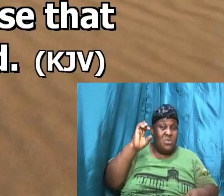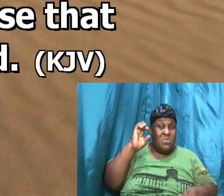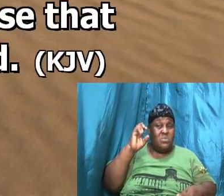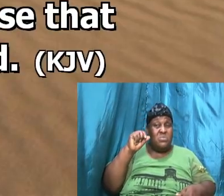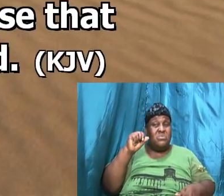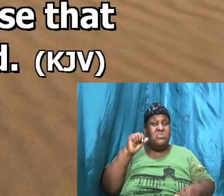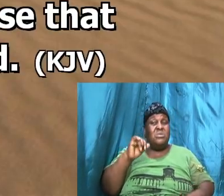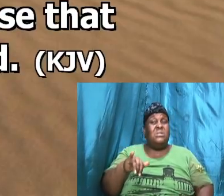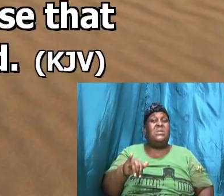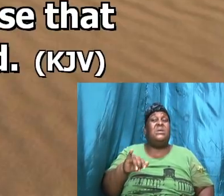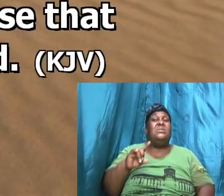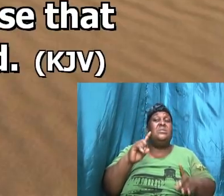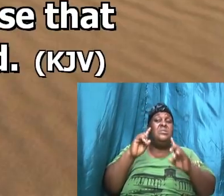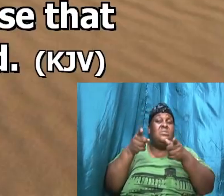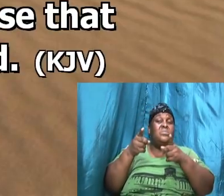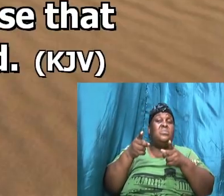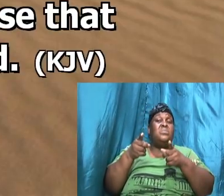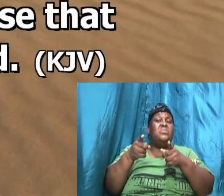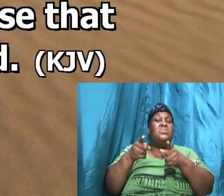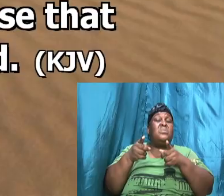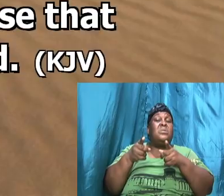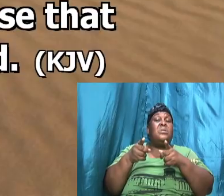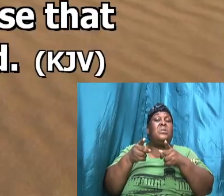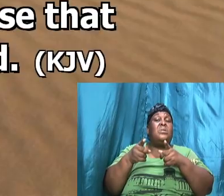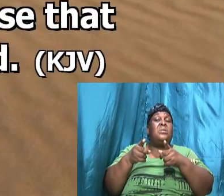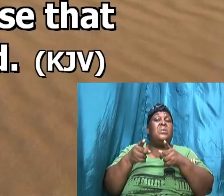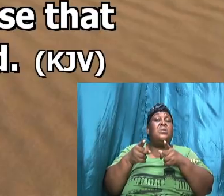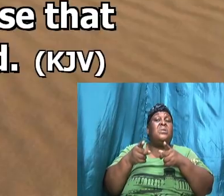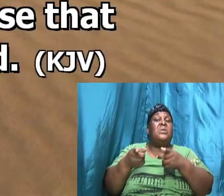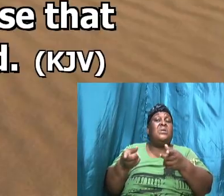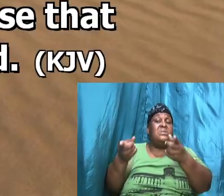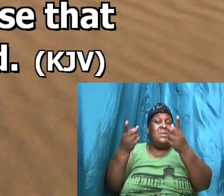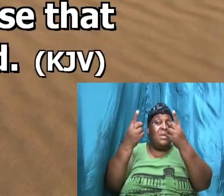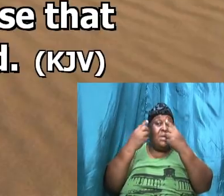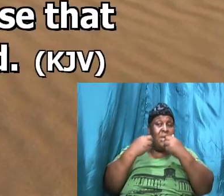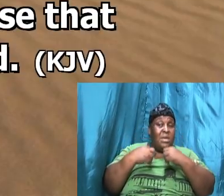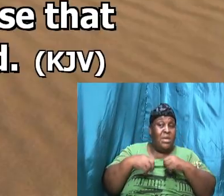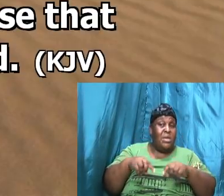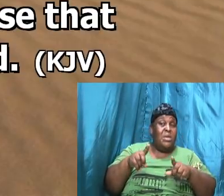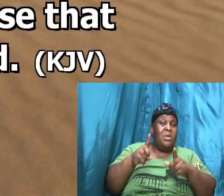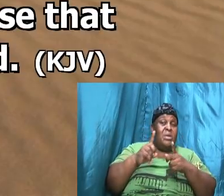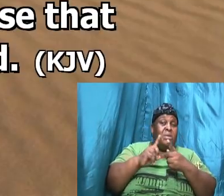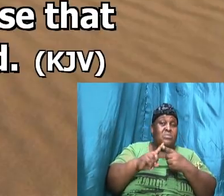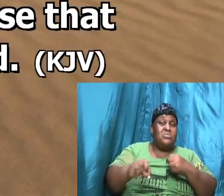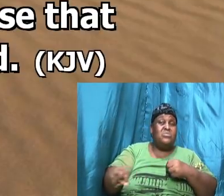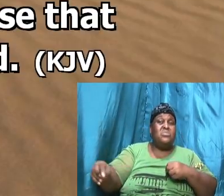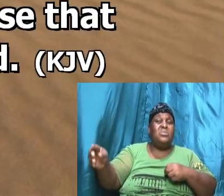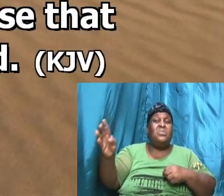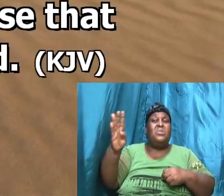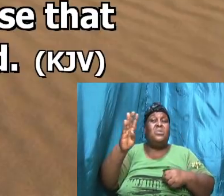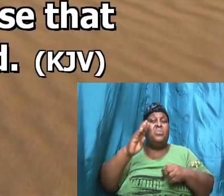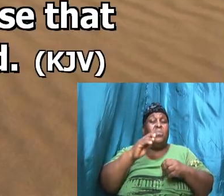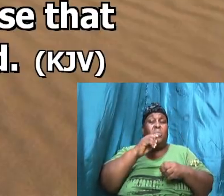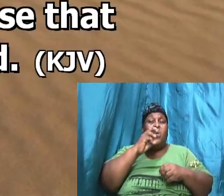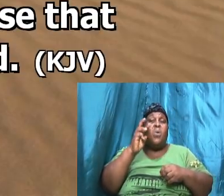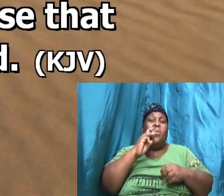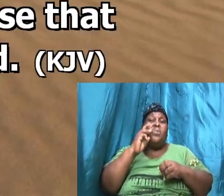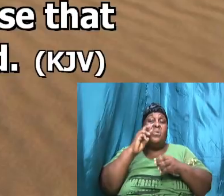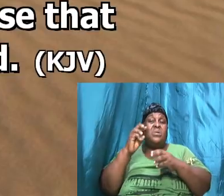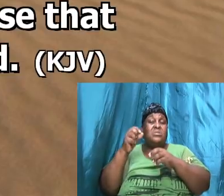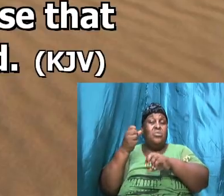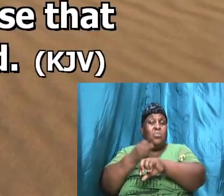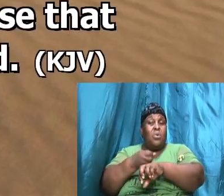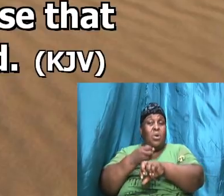he and the 600 men that were with him and came to the brook Bezor